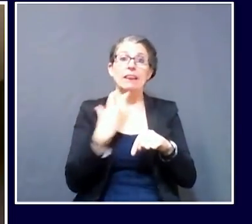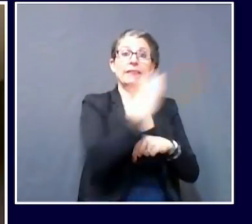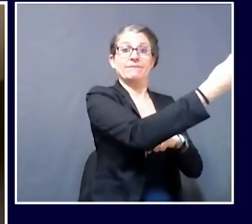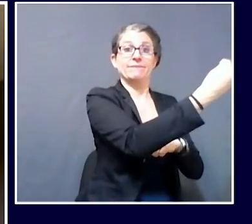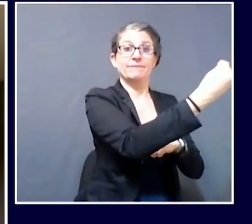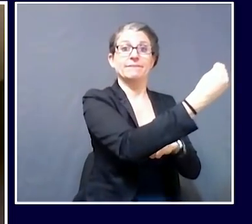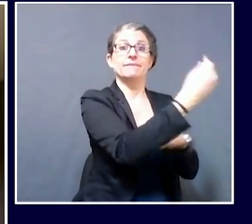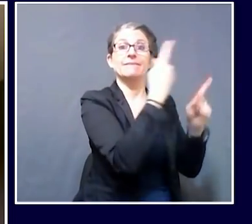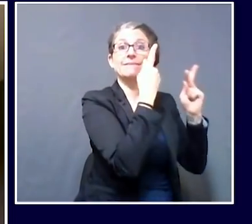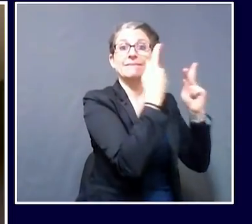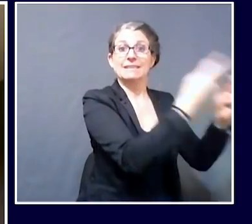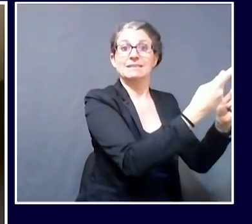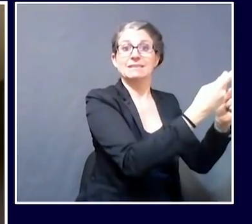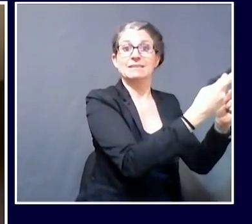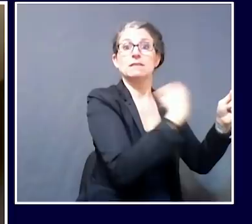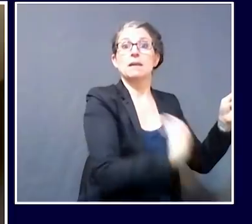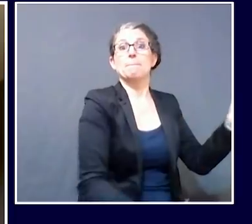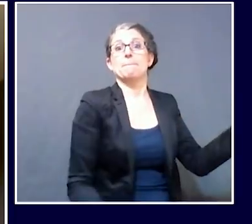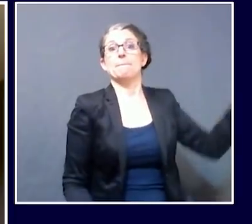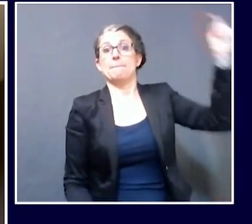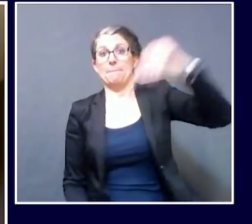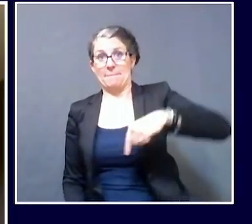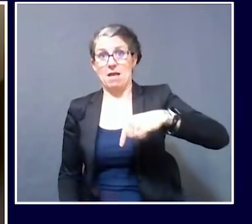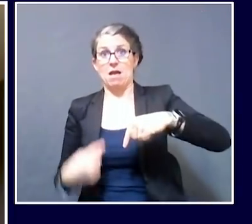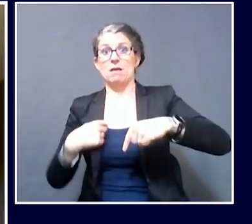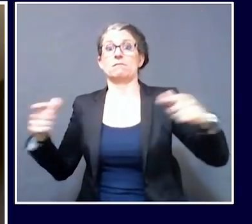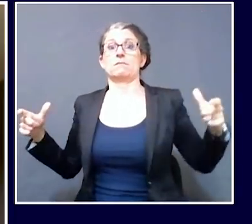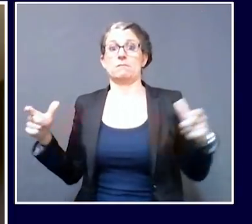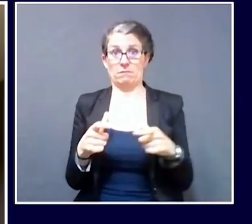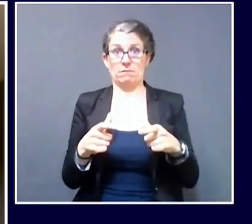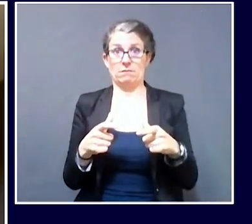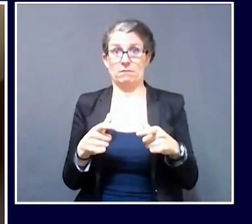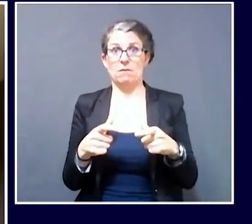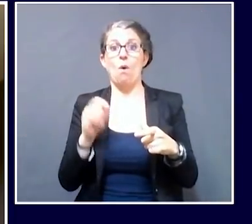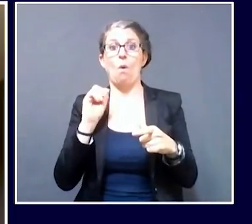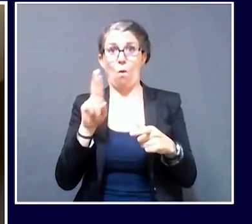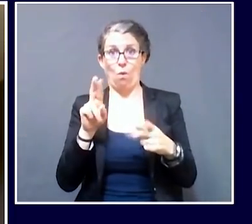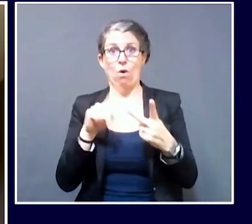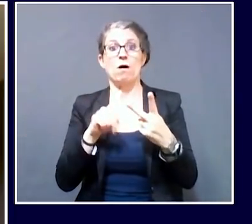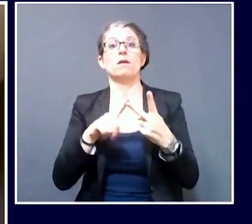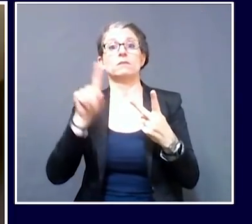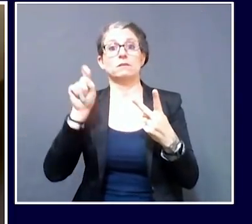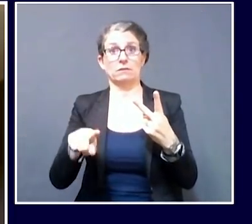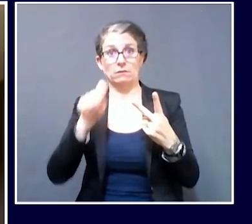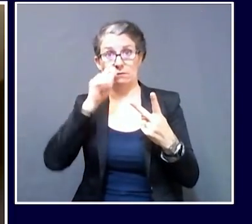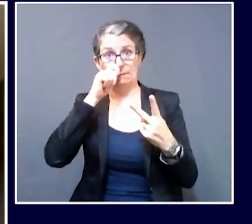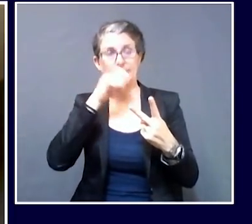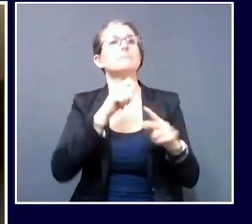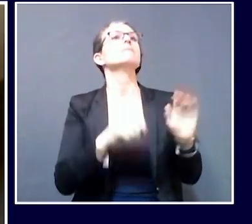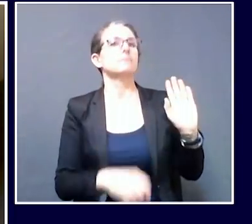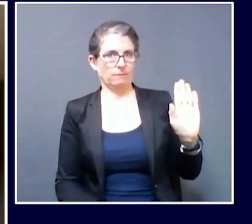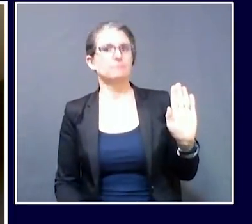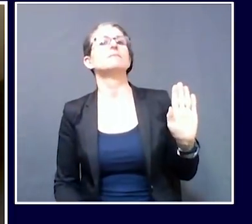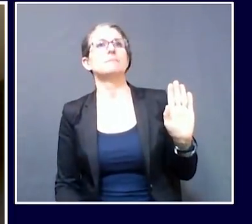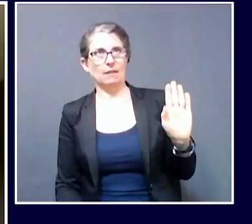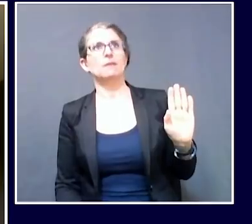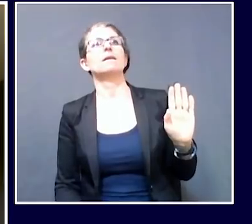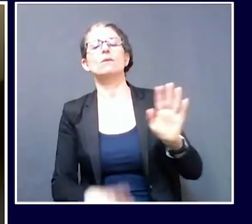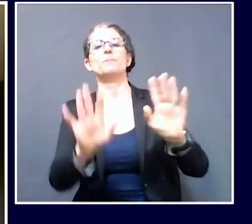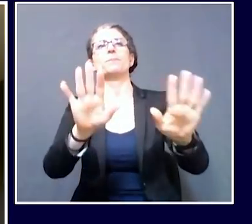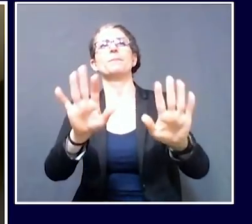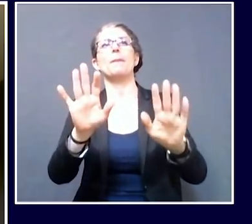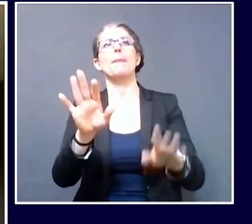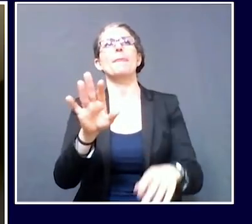a test just to understand you. Okay, thank you. Again, New Hampshire and Vermont, travel to New Hampshire and Vermont would be excluded.